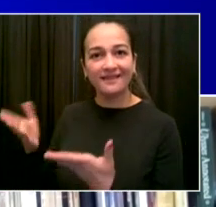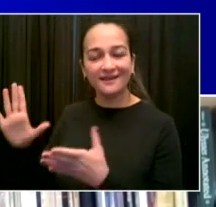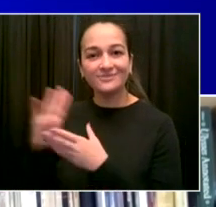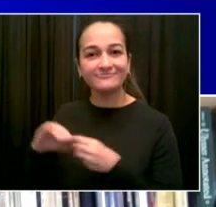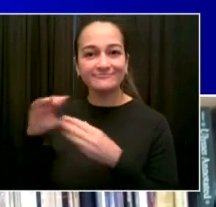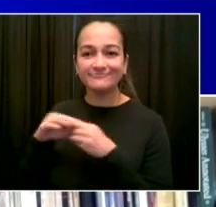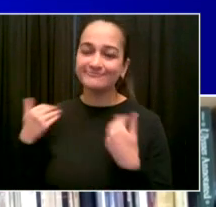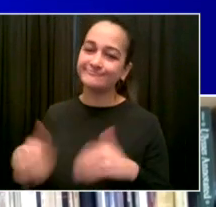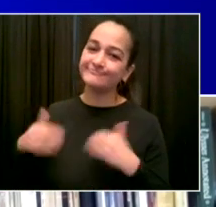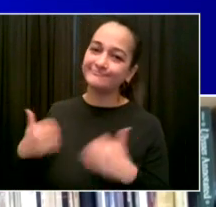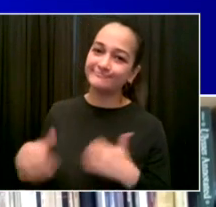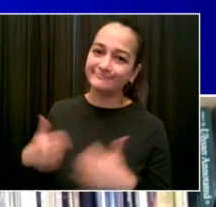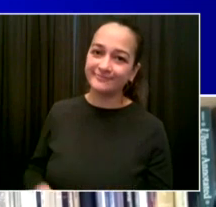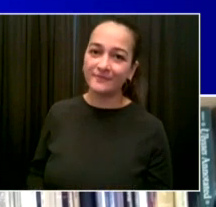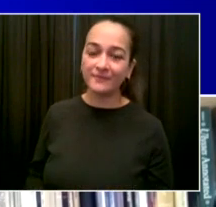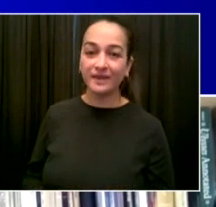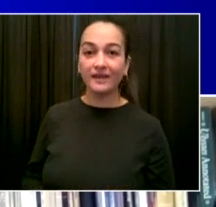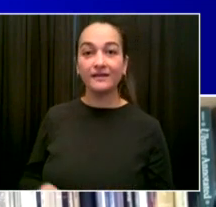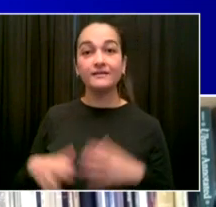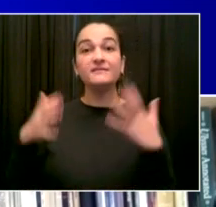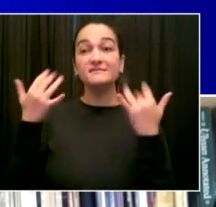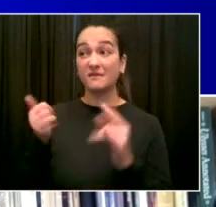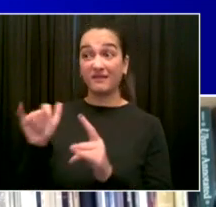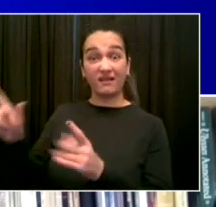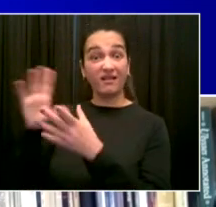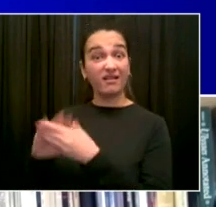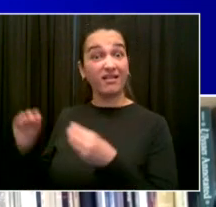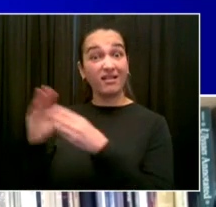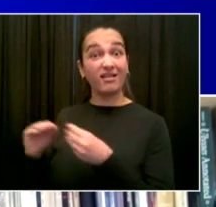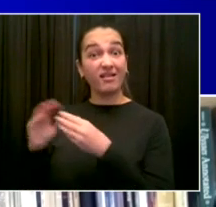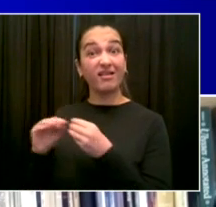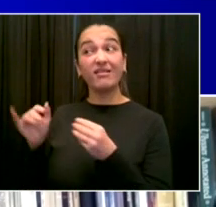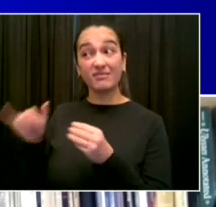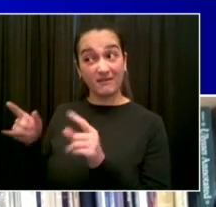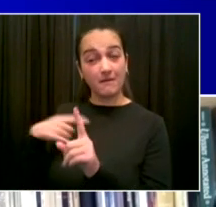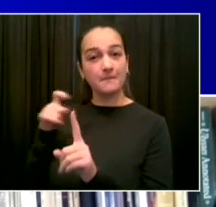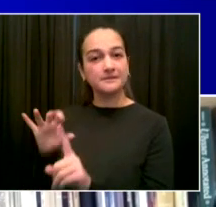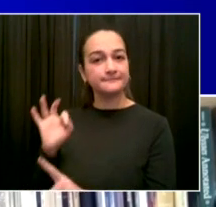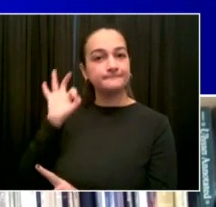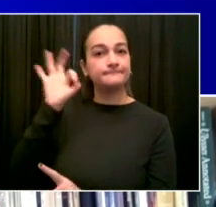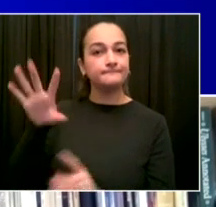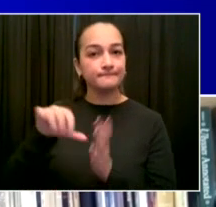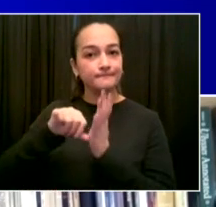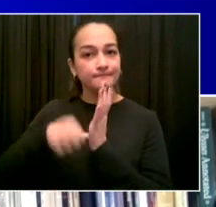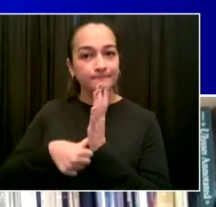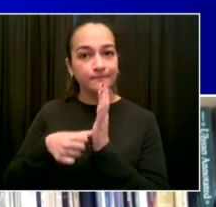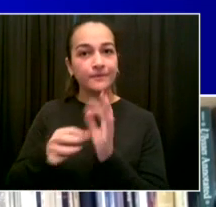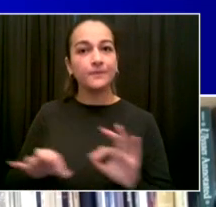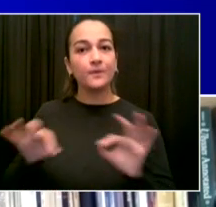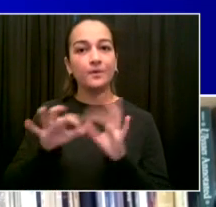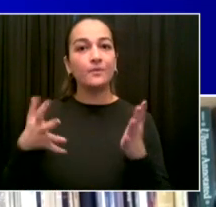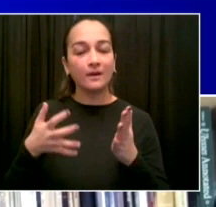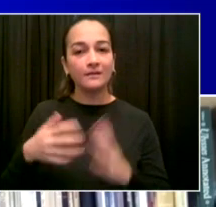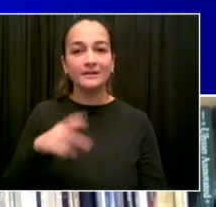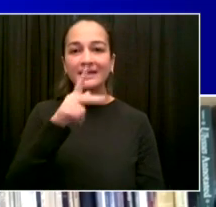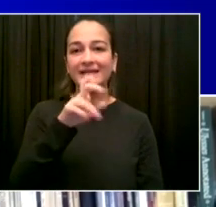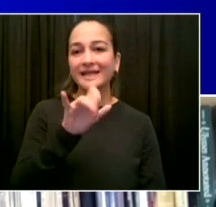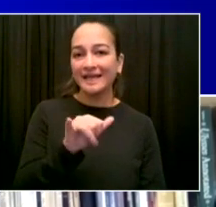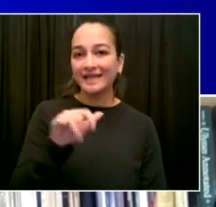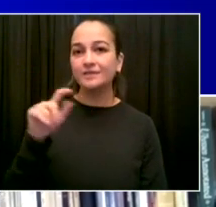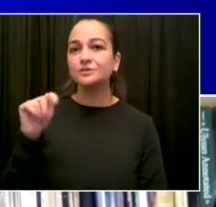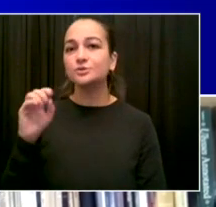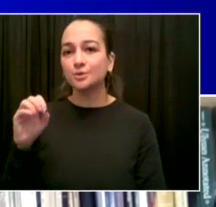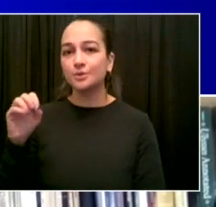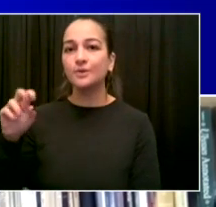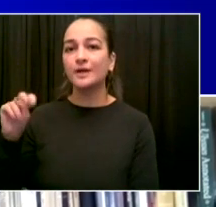out there also supporting something that's working right now, the key to NYC, our mandate for indoor dining and fitness and entertainment.